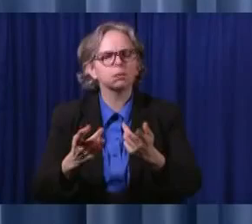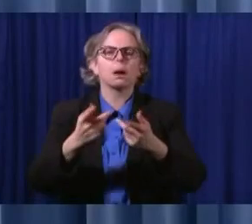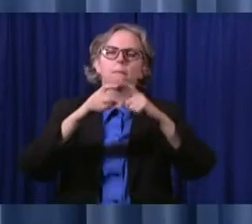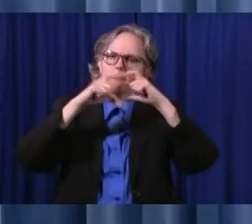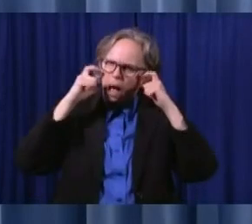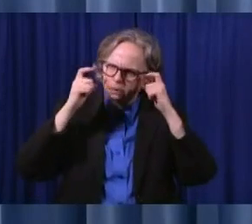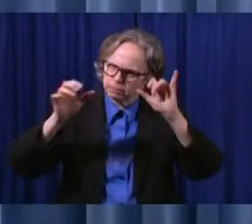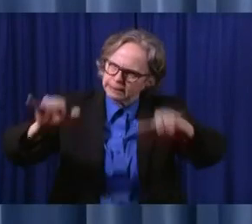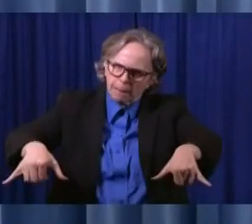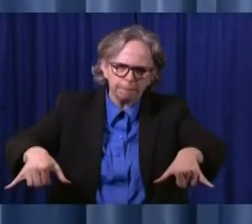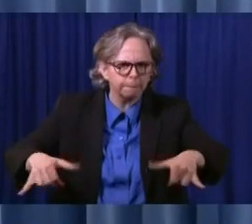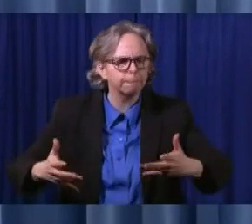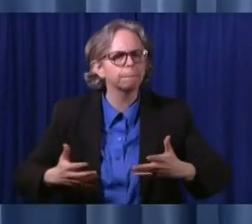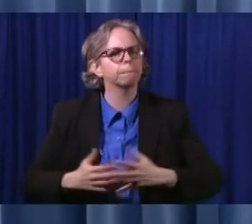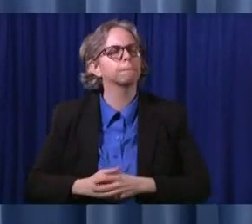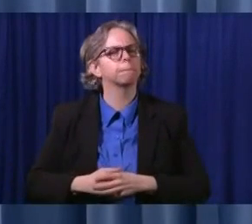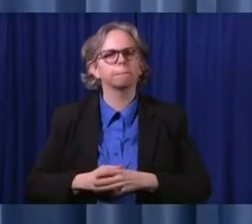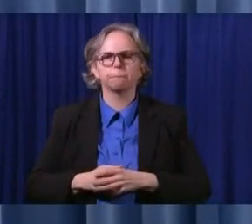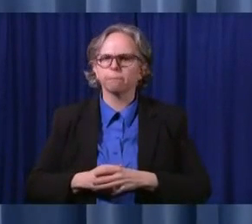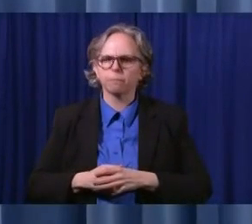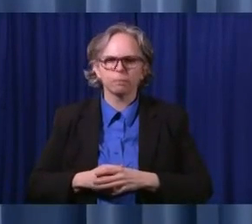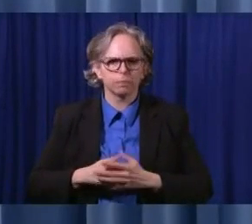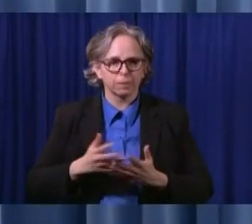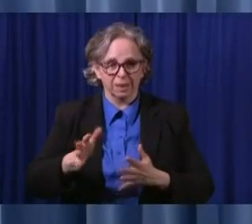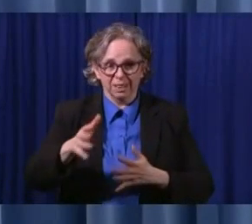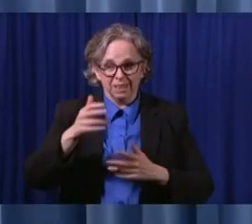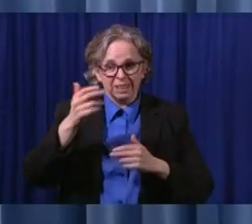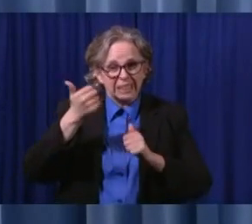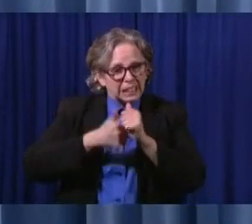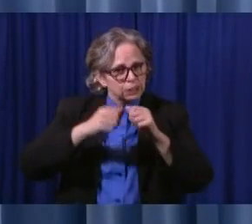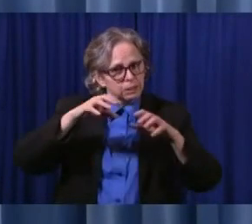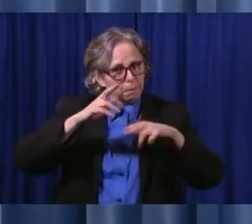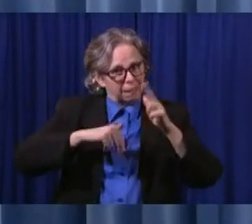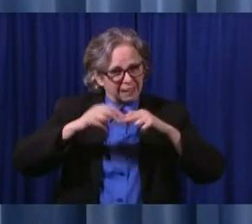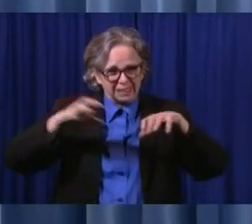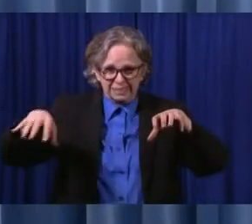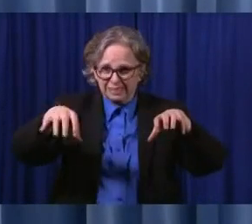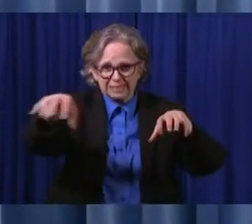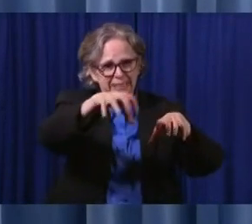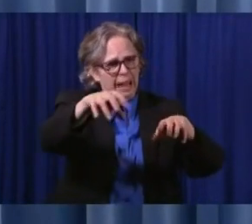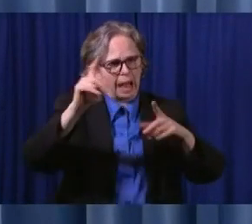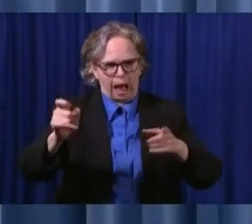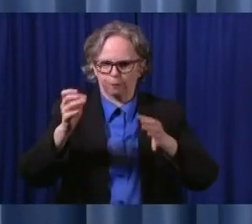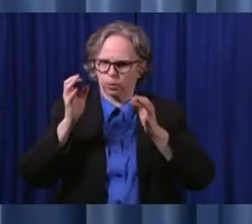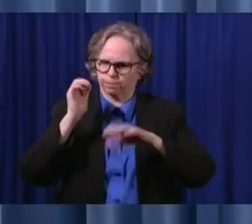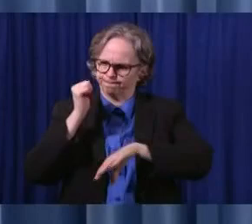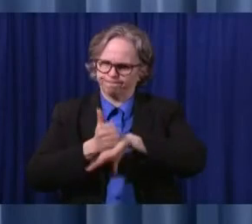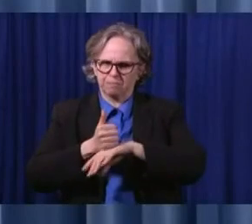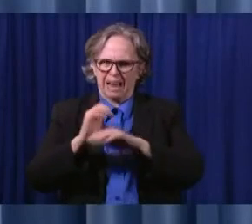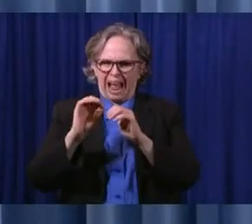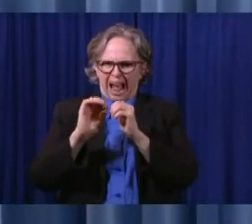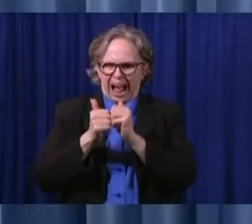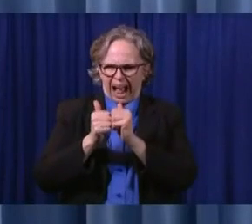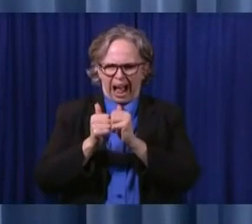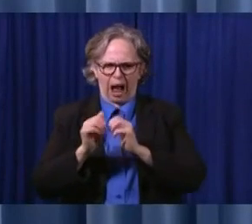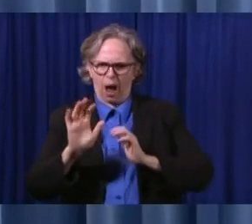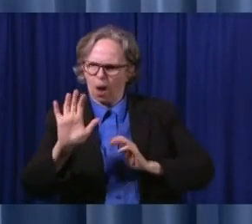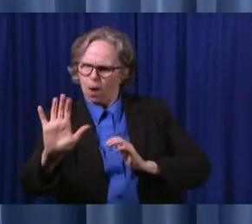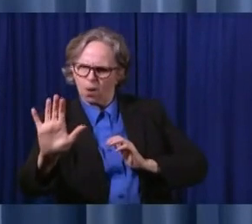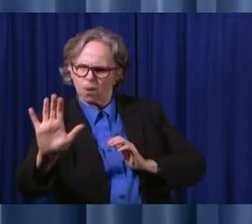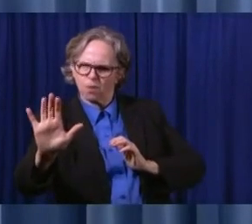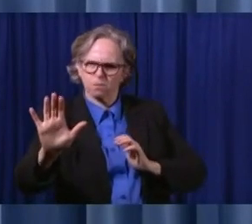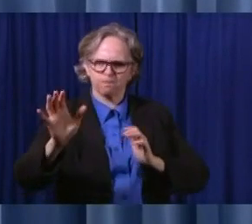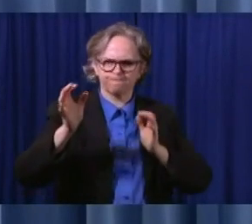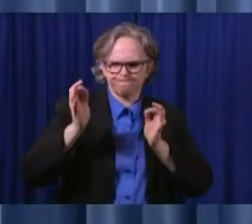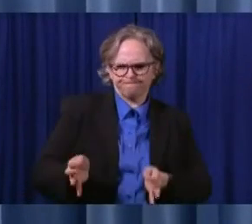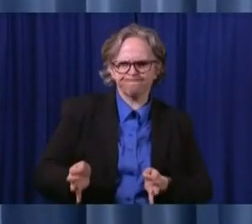Each facility can determine how to best implement outdoor visitation for their residents in a way that works best for all